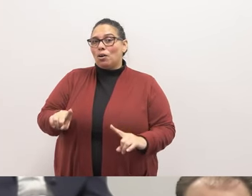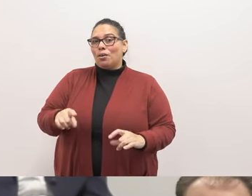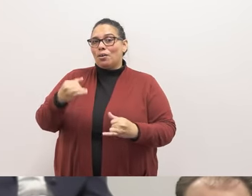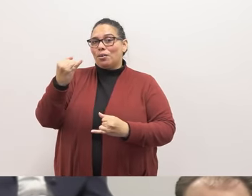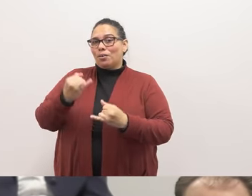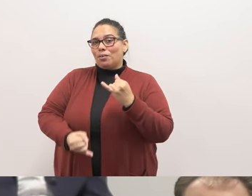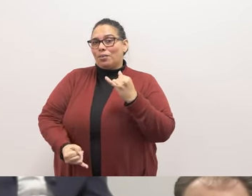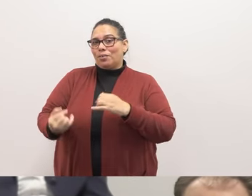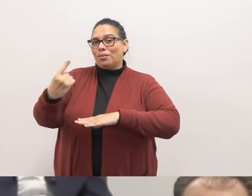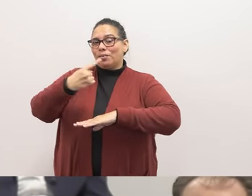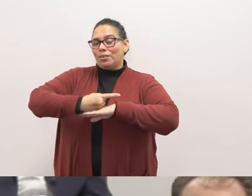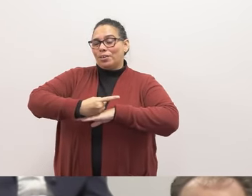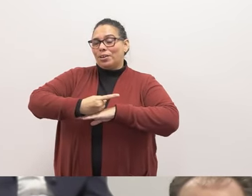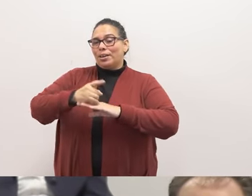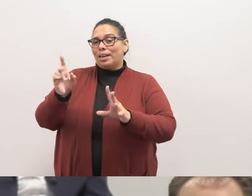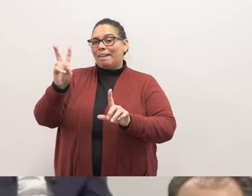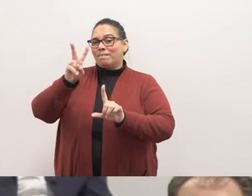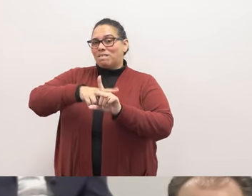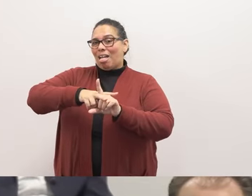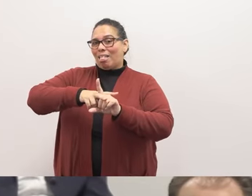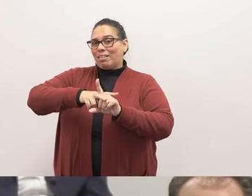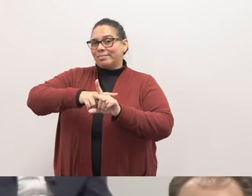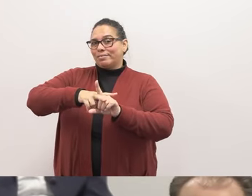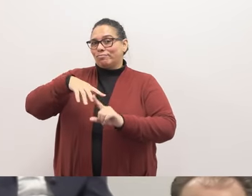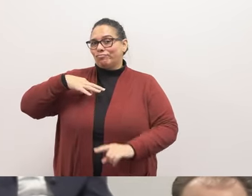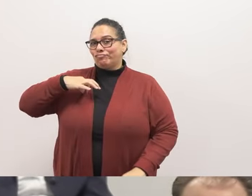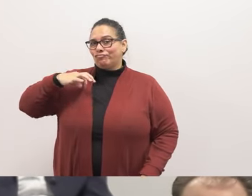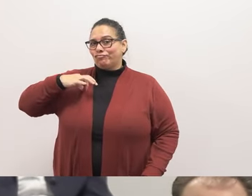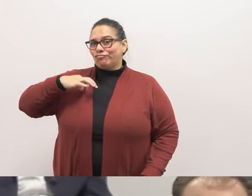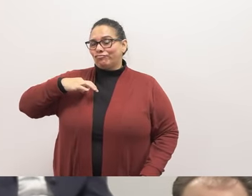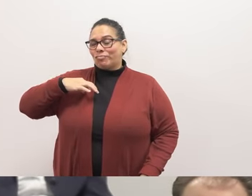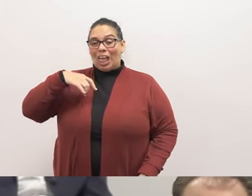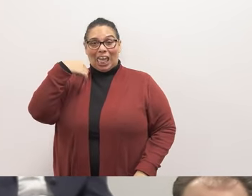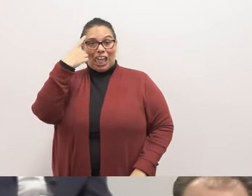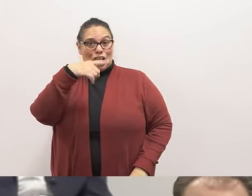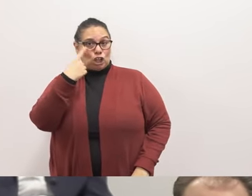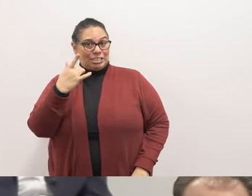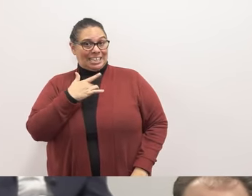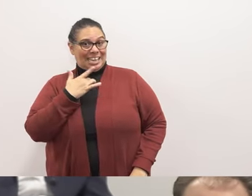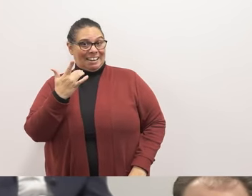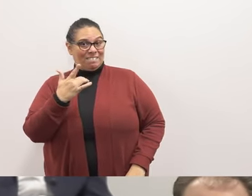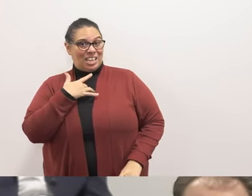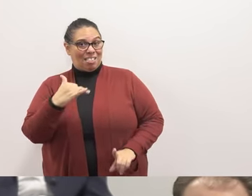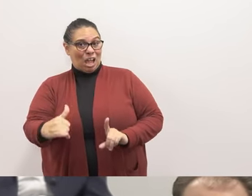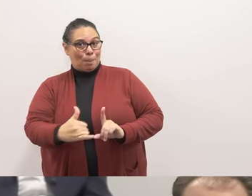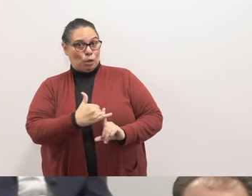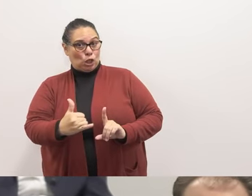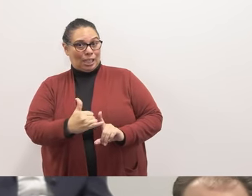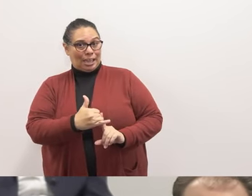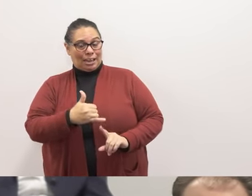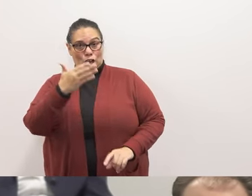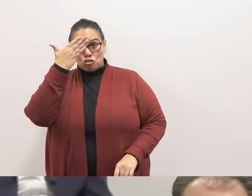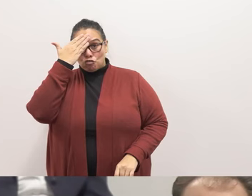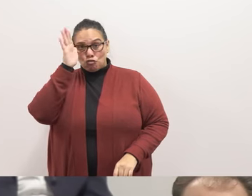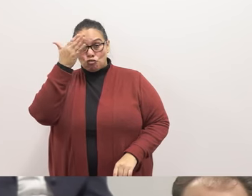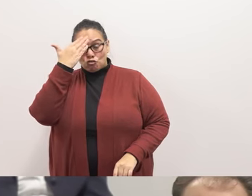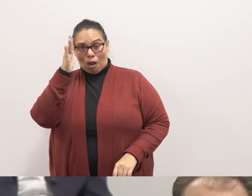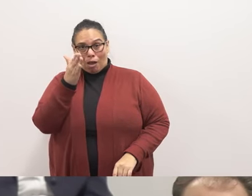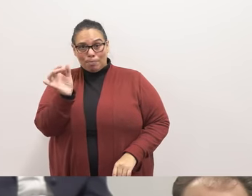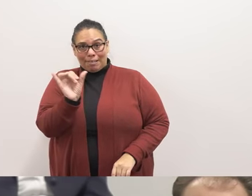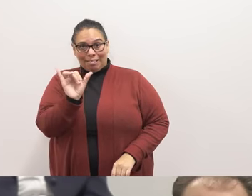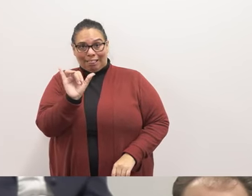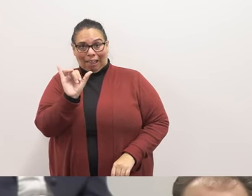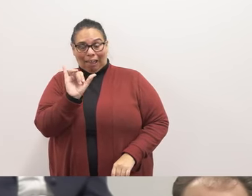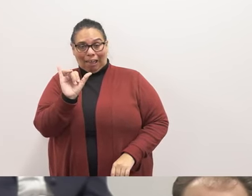for office. It looks and feels like bullying, Trump-like tactics to game the system. It